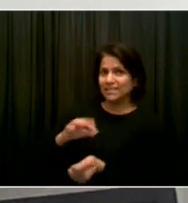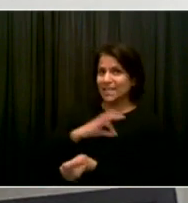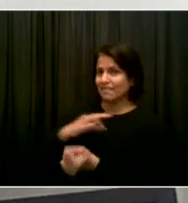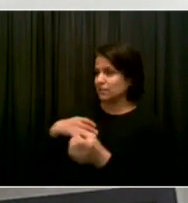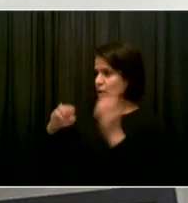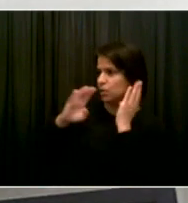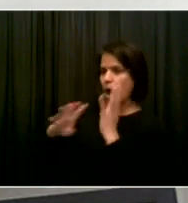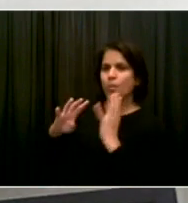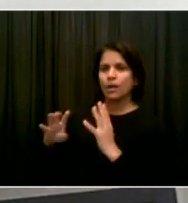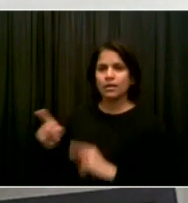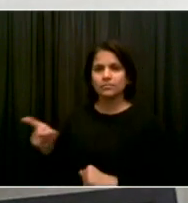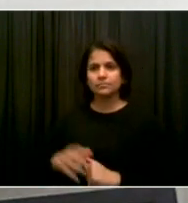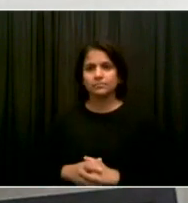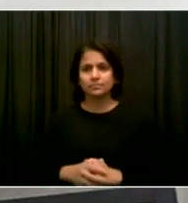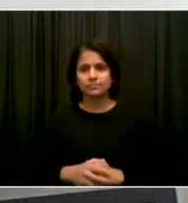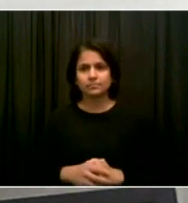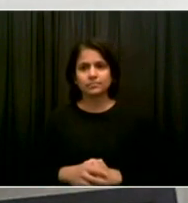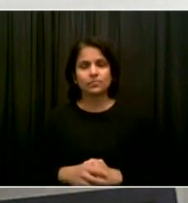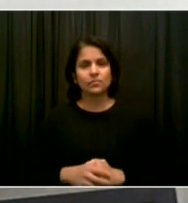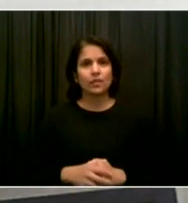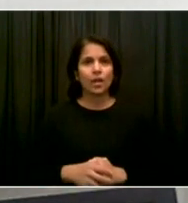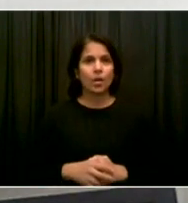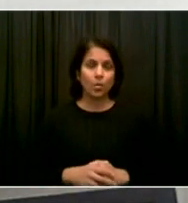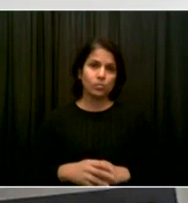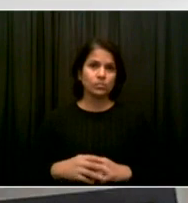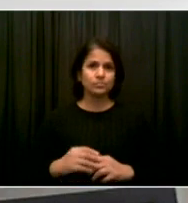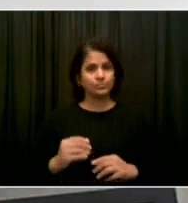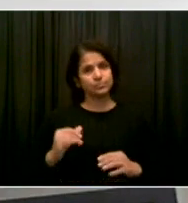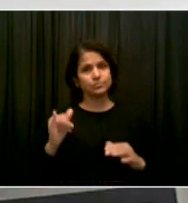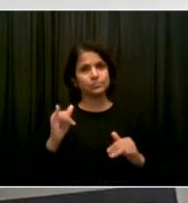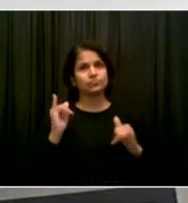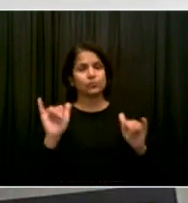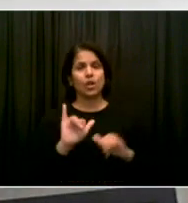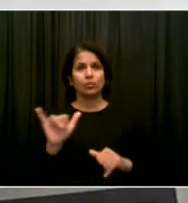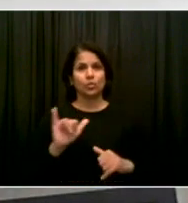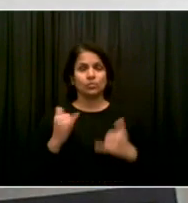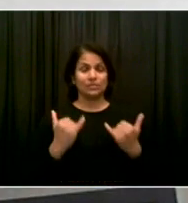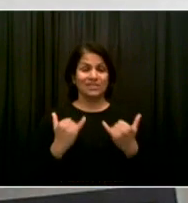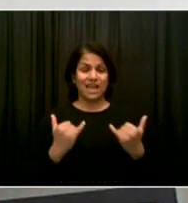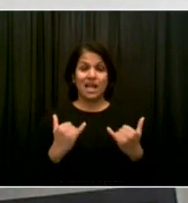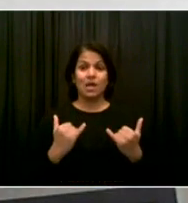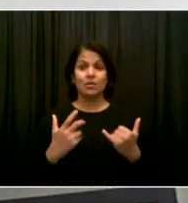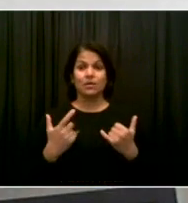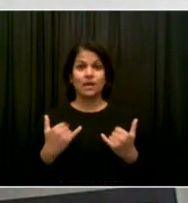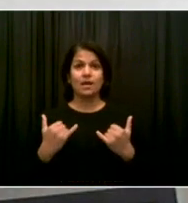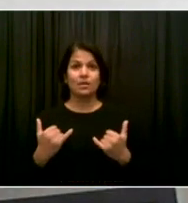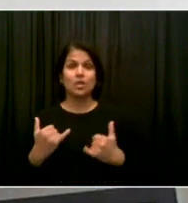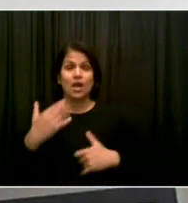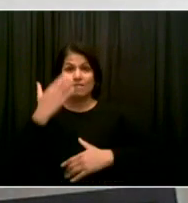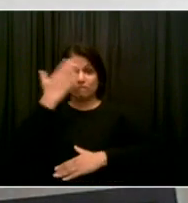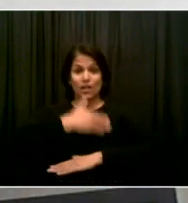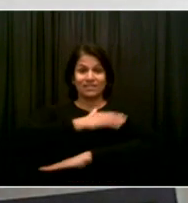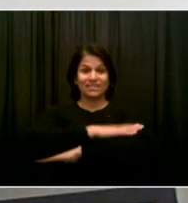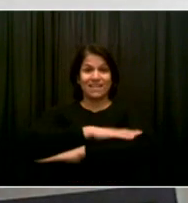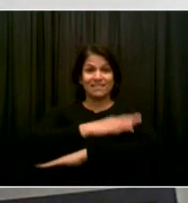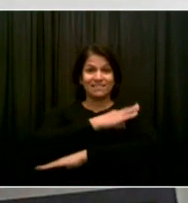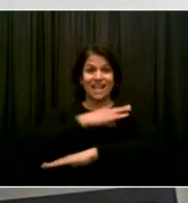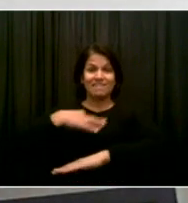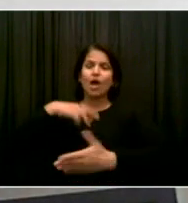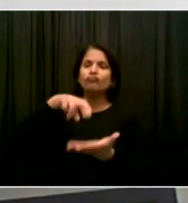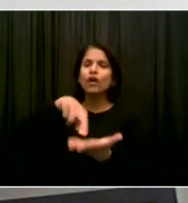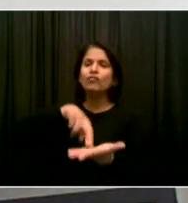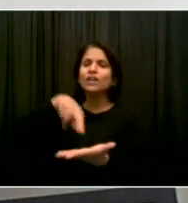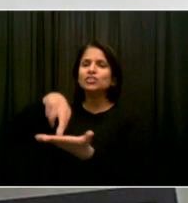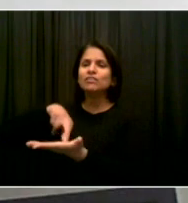We are currently increasing the number of registry staff in anticipation that we may have losses